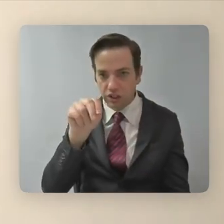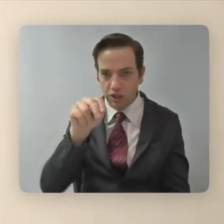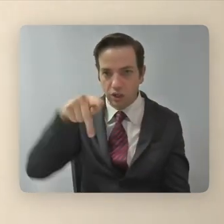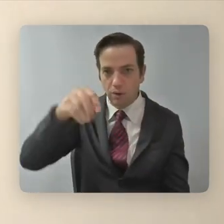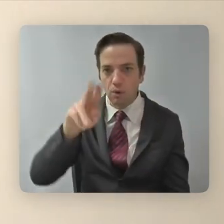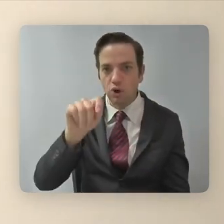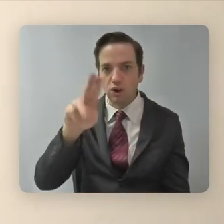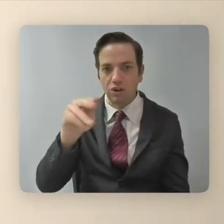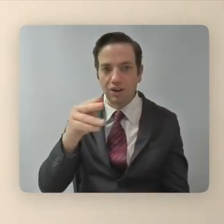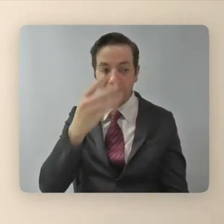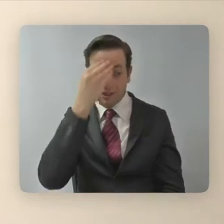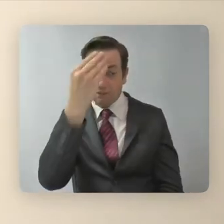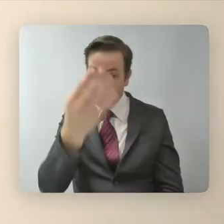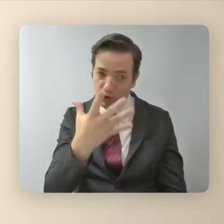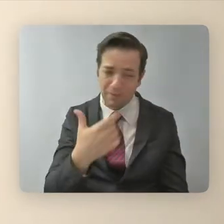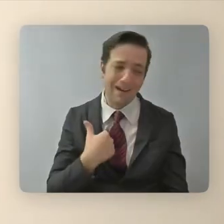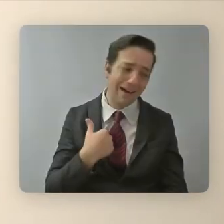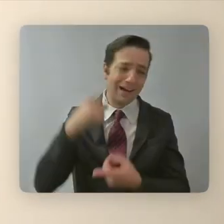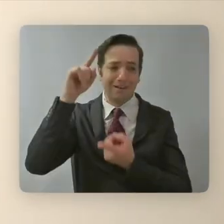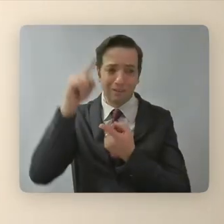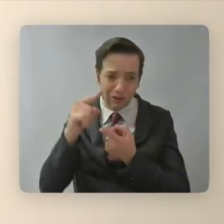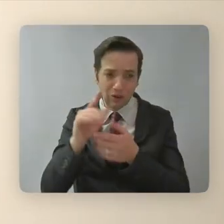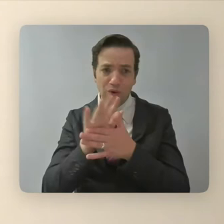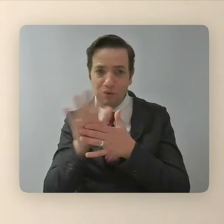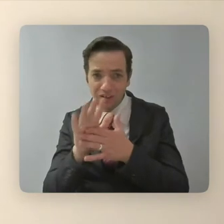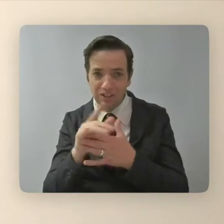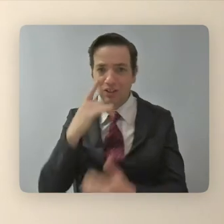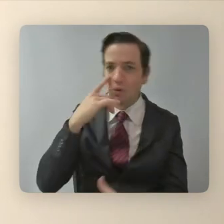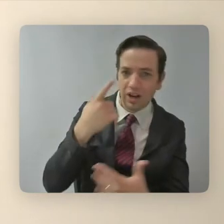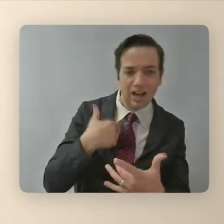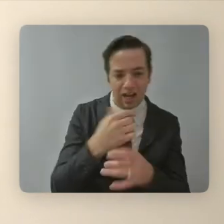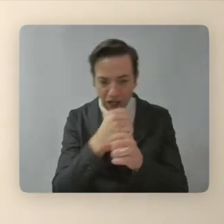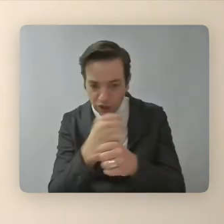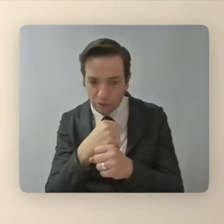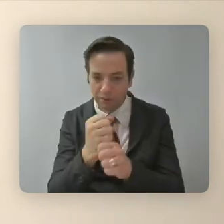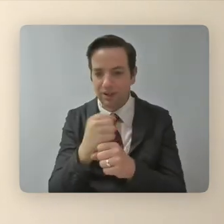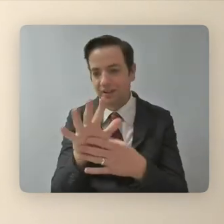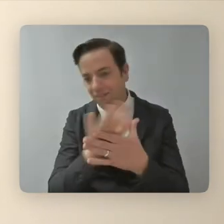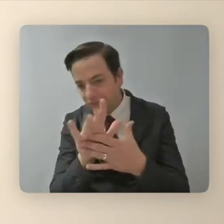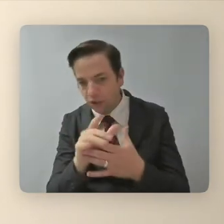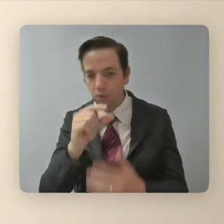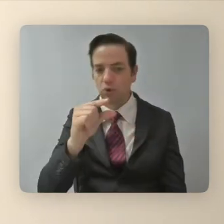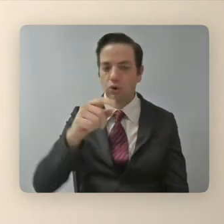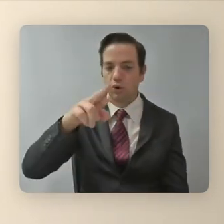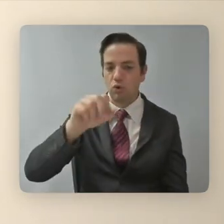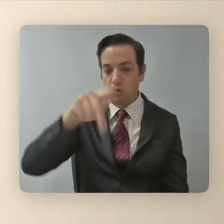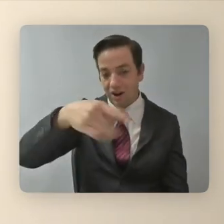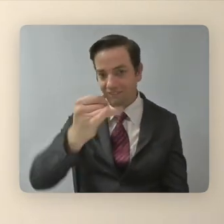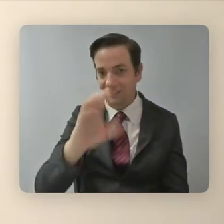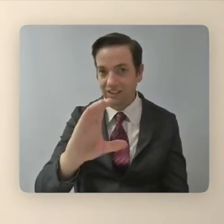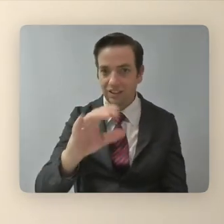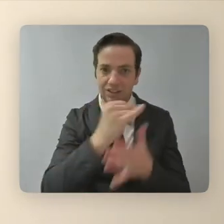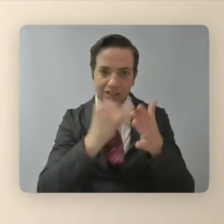had low vision or had vision in one eye and worked as a filmmaker or worked as a graphic designer and were so afraid